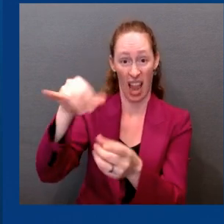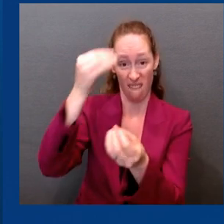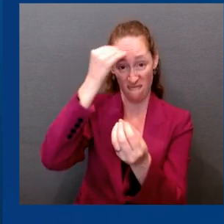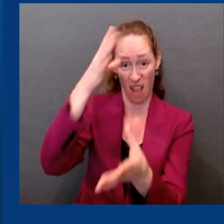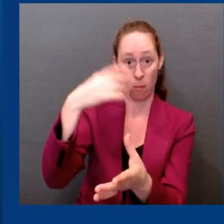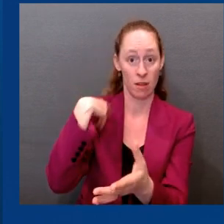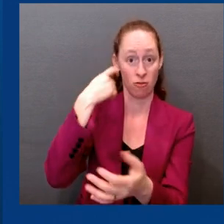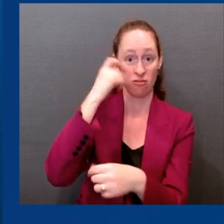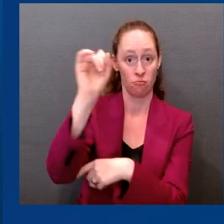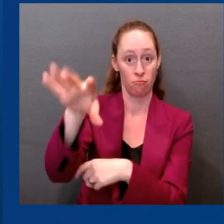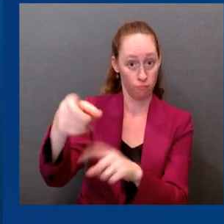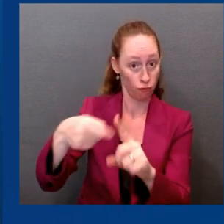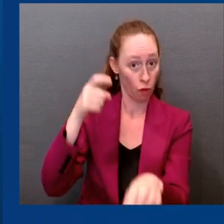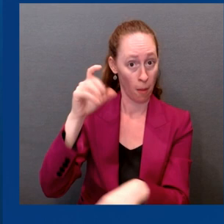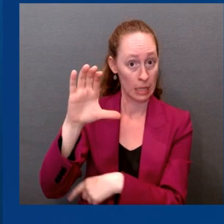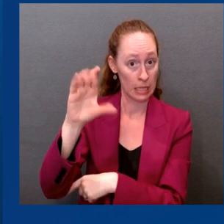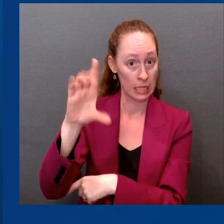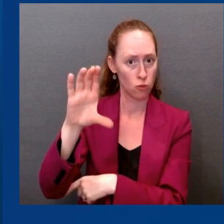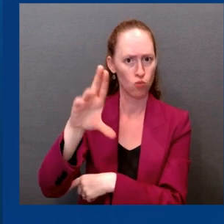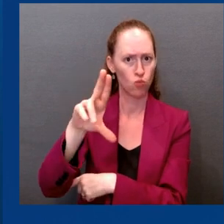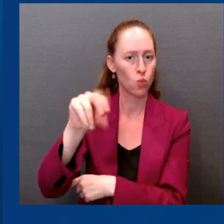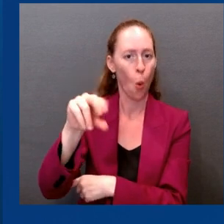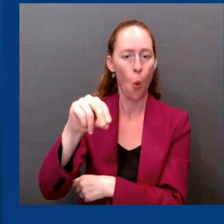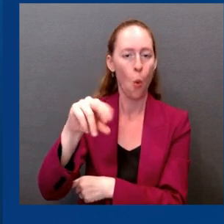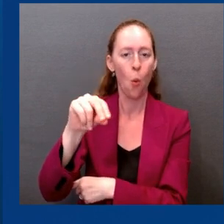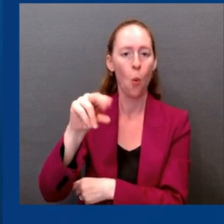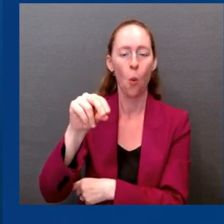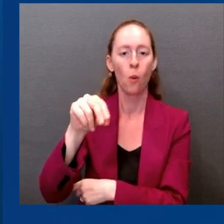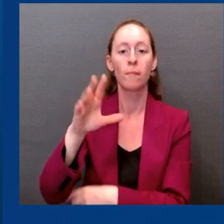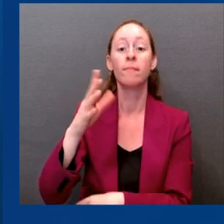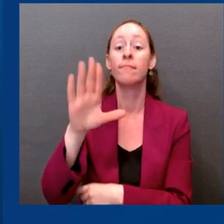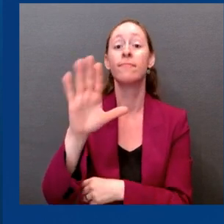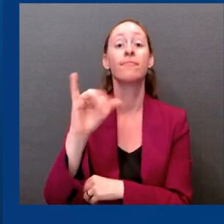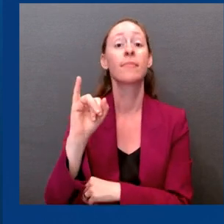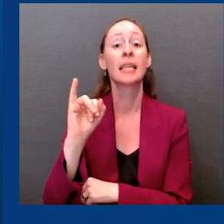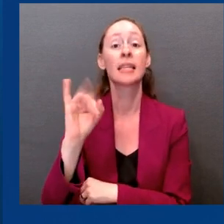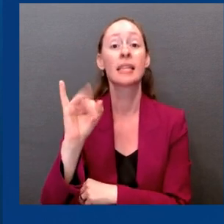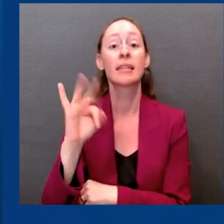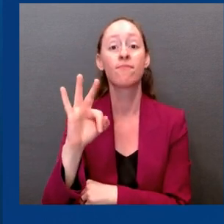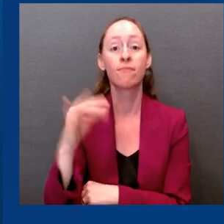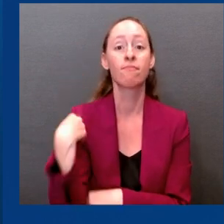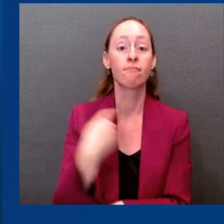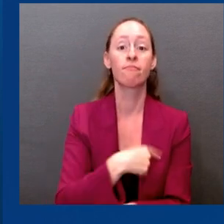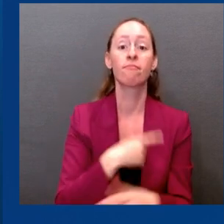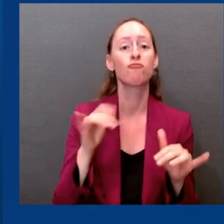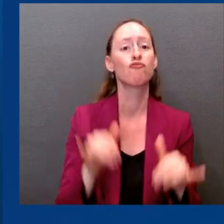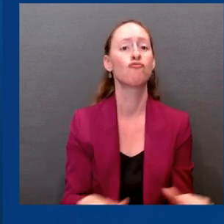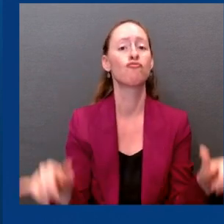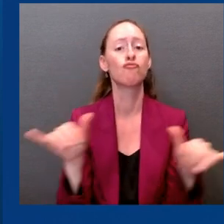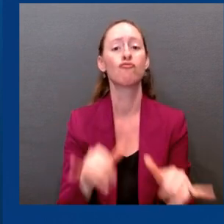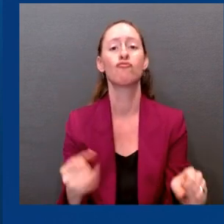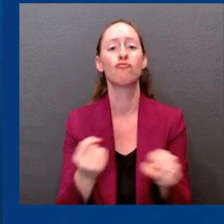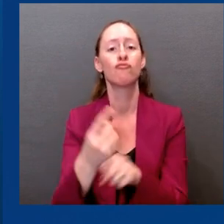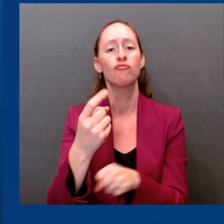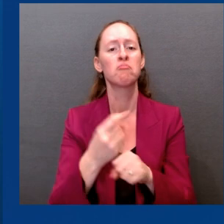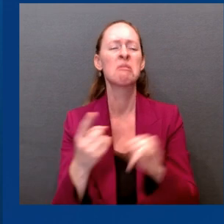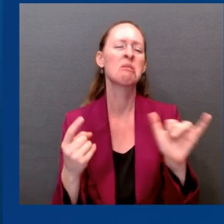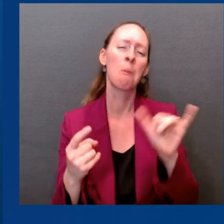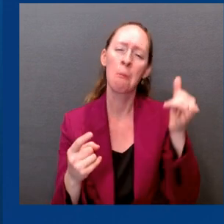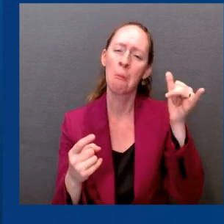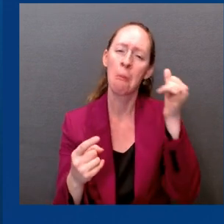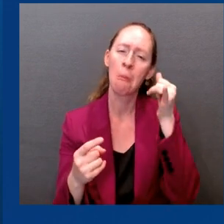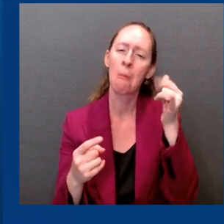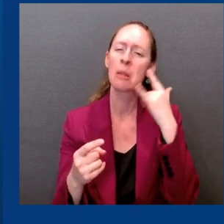uptake, similar to what we get every single year from a flu vaccine, we could avert over 100,000 hospitalizations. In terms of